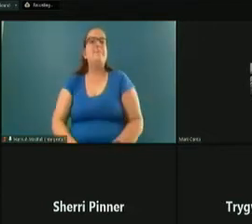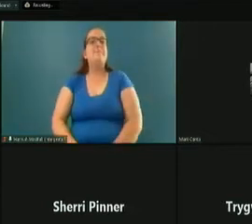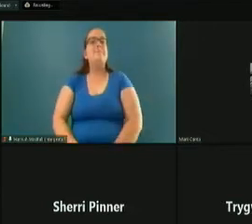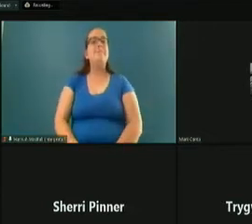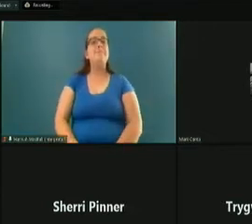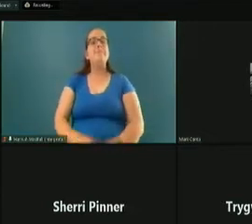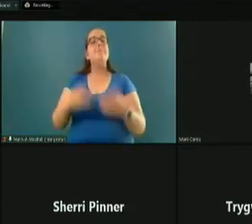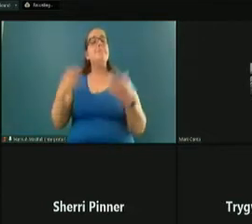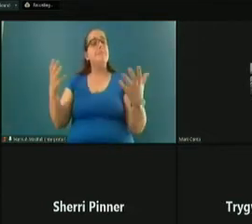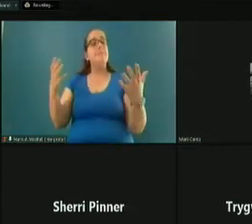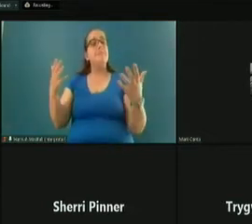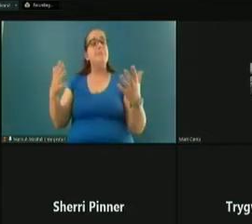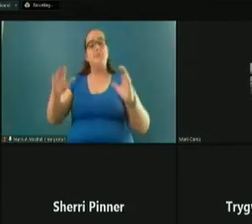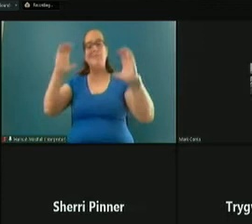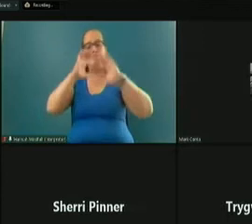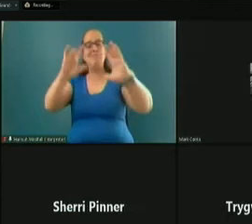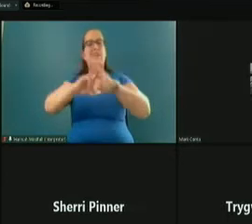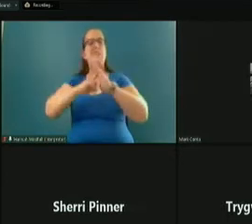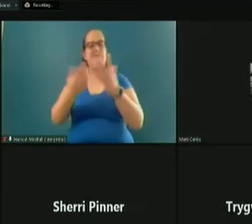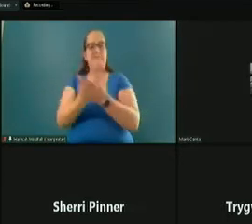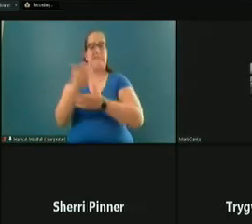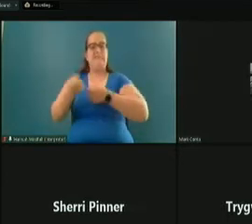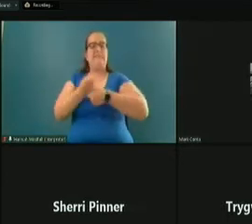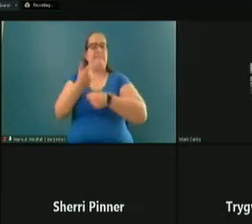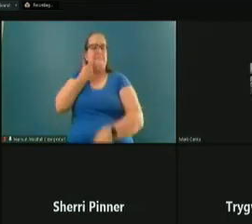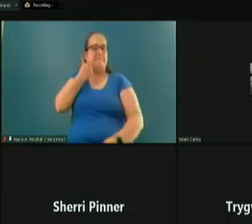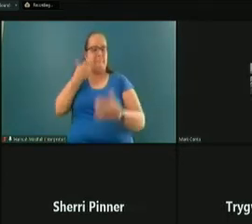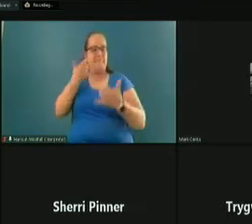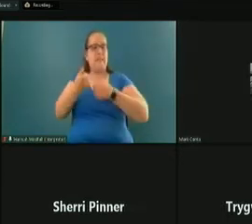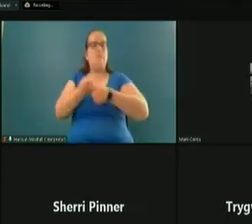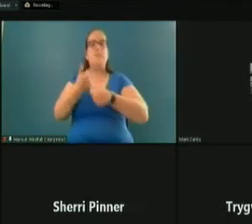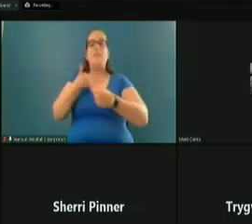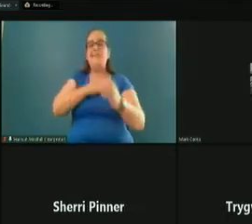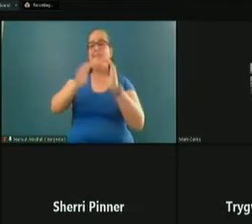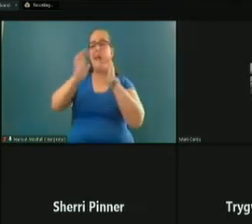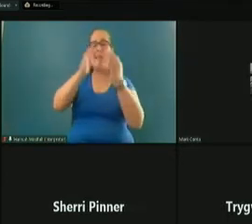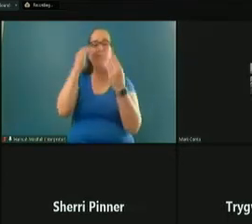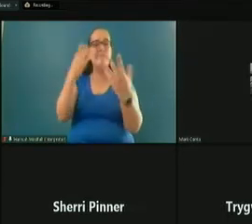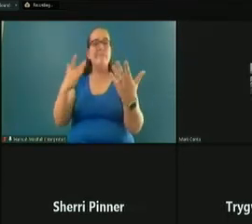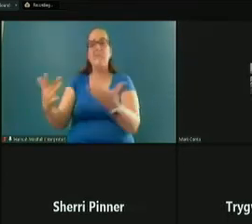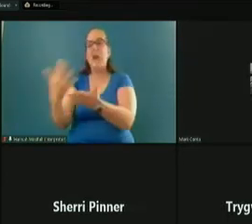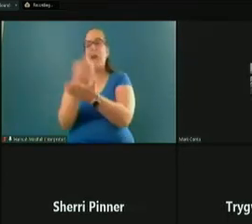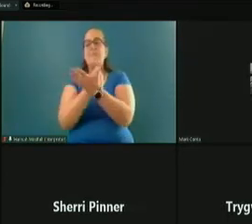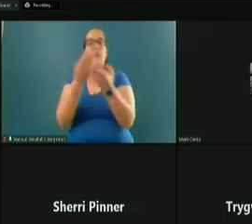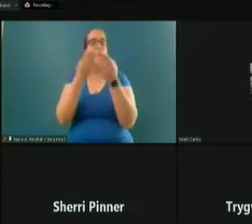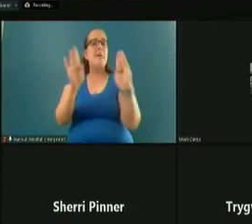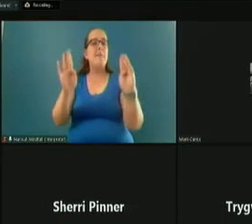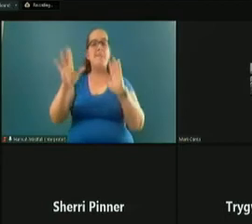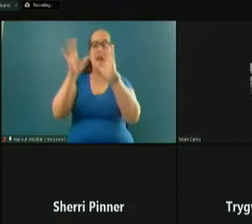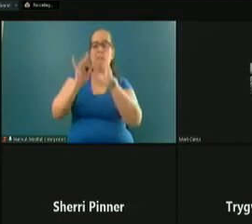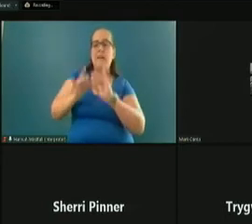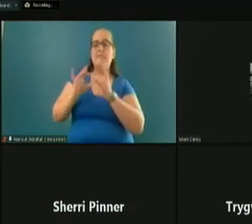So the search began at the new year this year. We communicated, gathered public comments about the process.